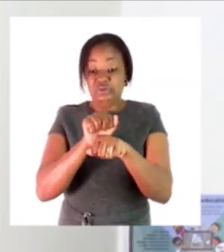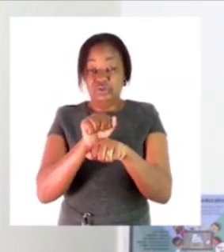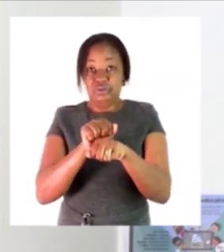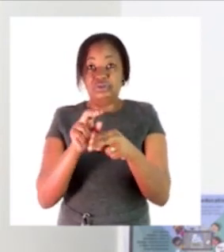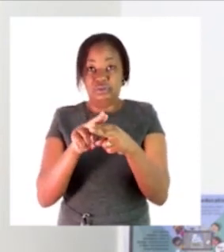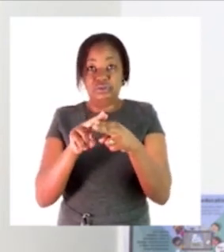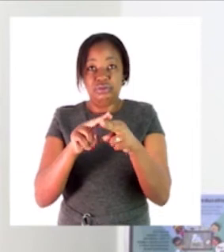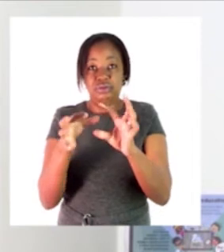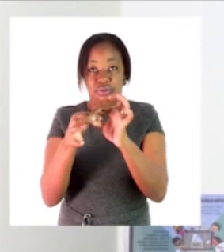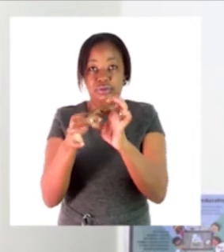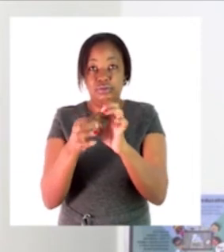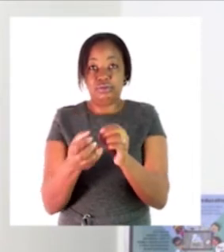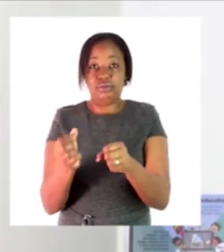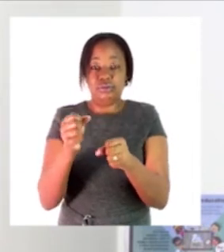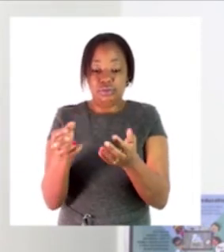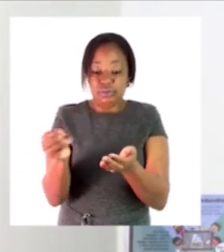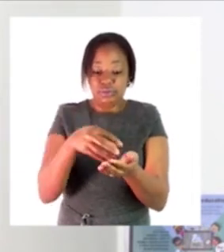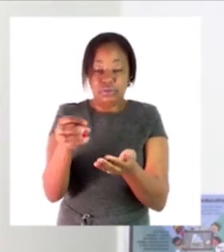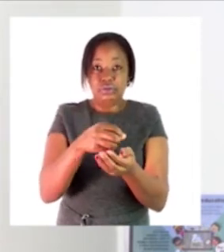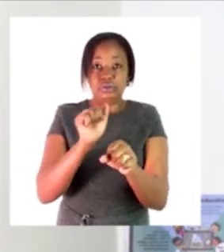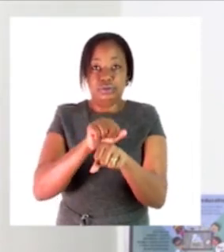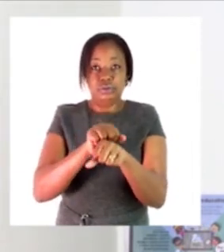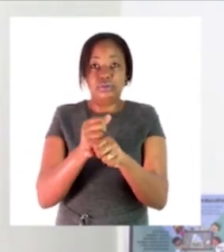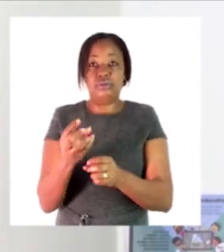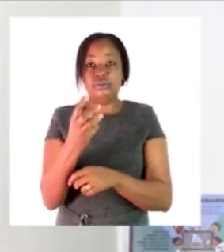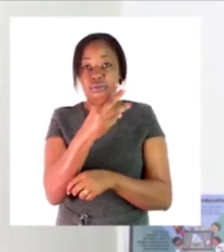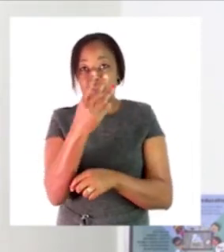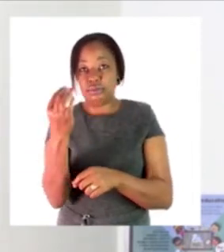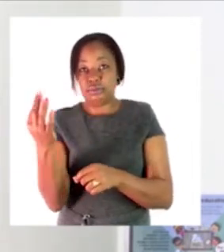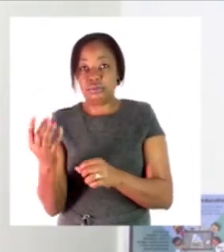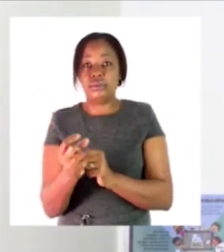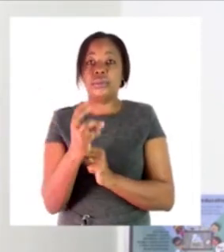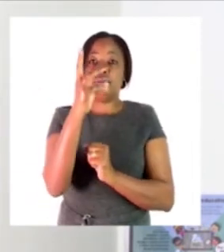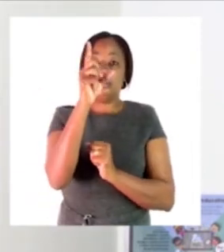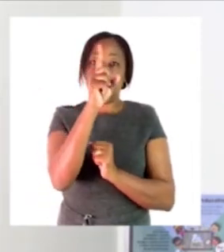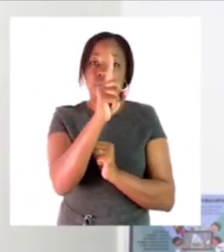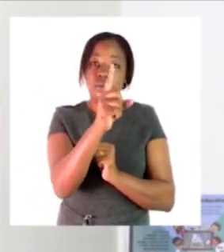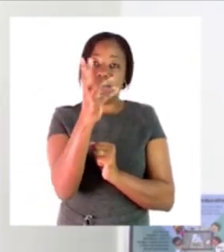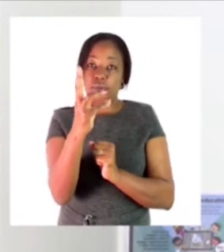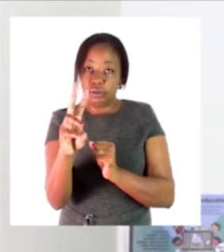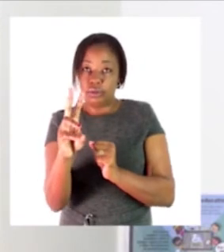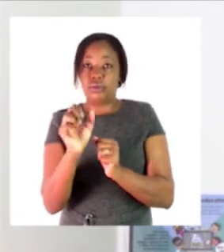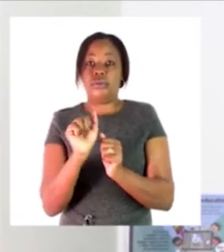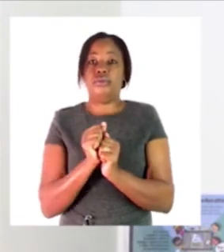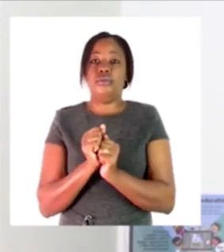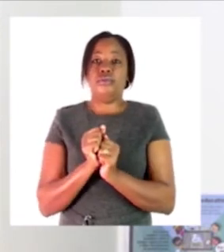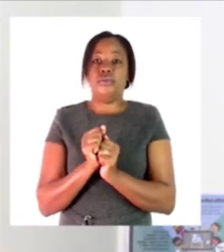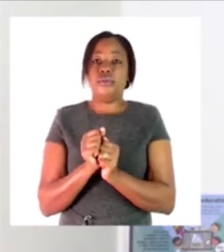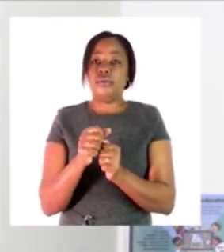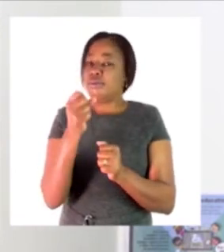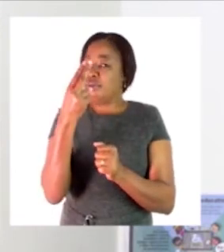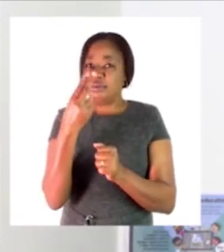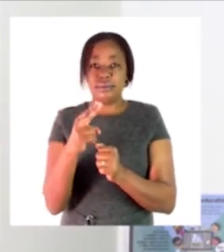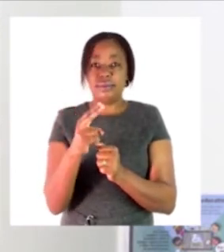be a 12 a six and the six is a 12 so a 12 is like that remember do not write the whole 12 in